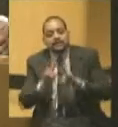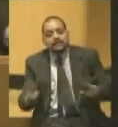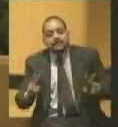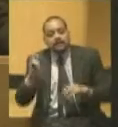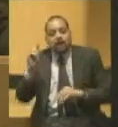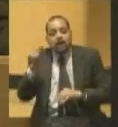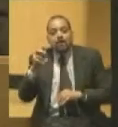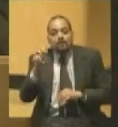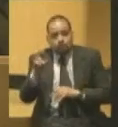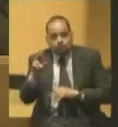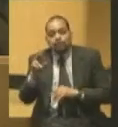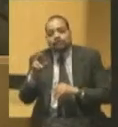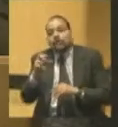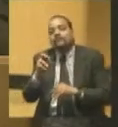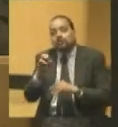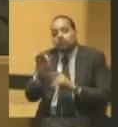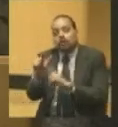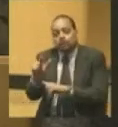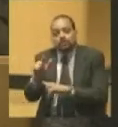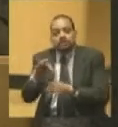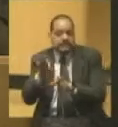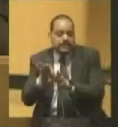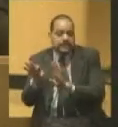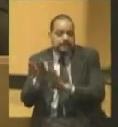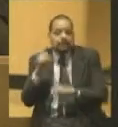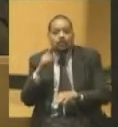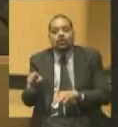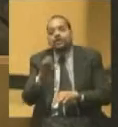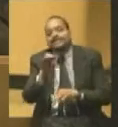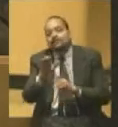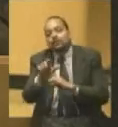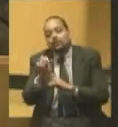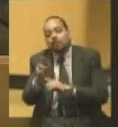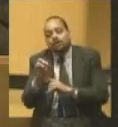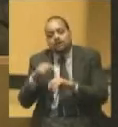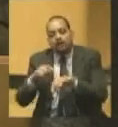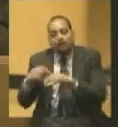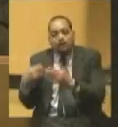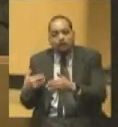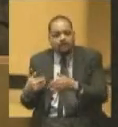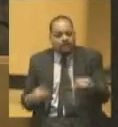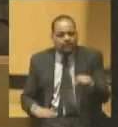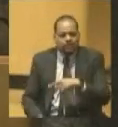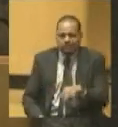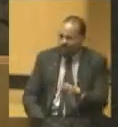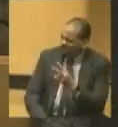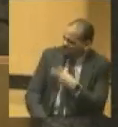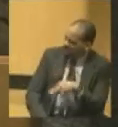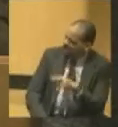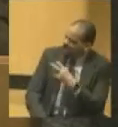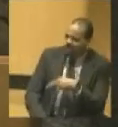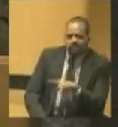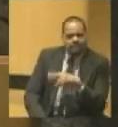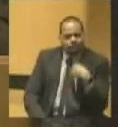whole Civil War. I'm not sure yet. Now, I know you're thinking, I must be crazy. Everyone